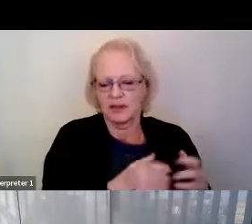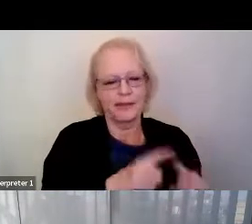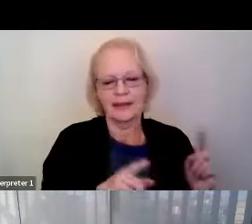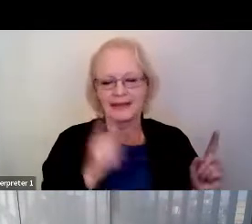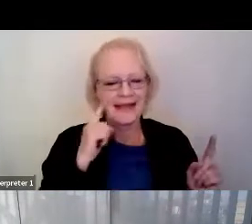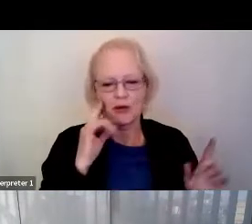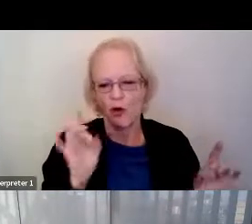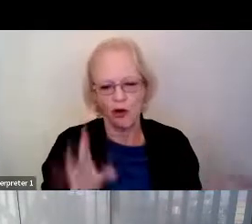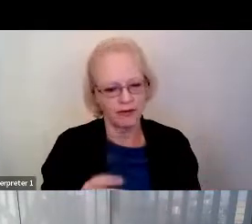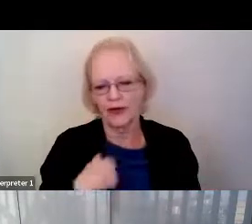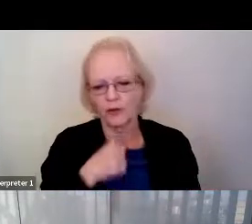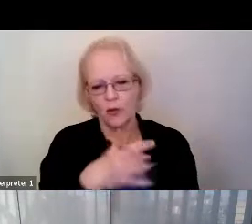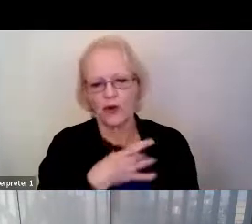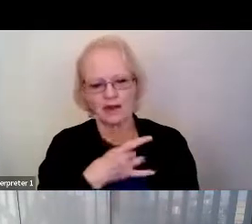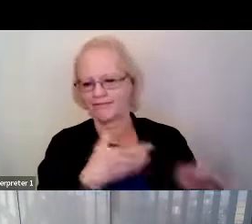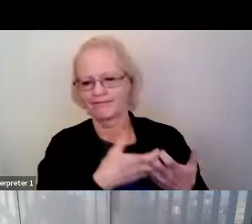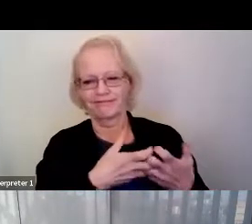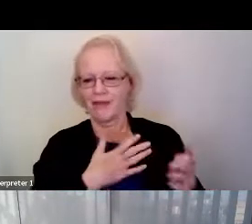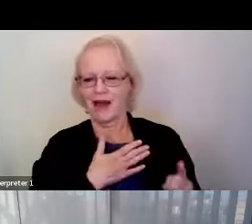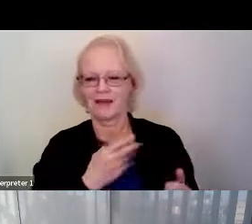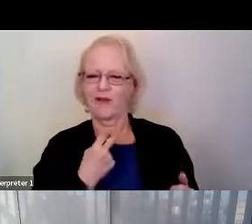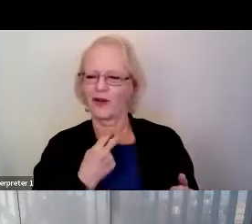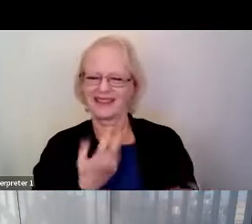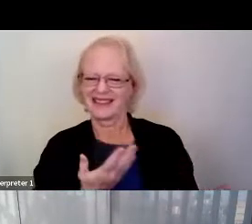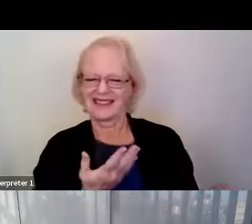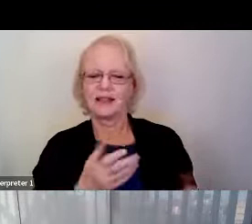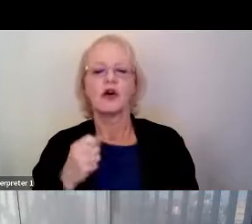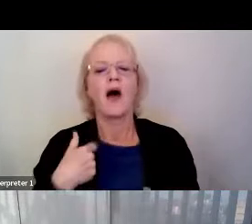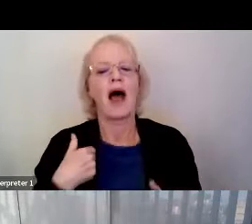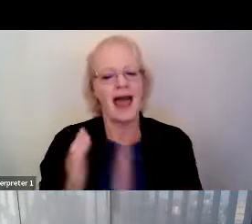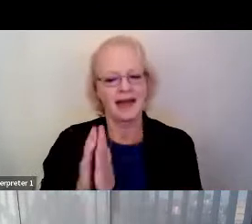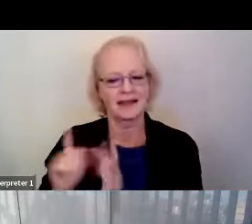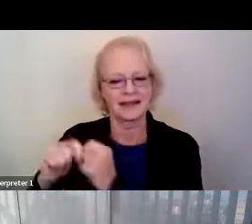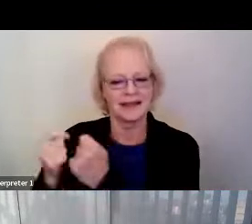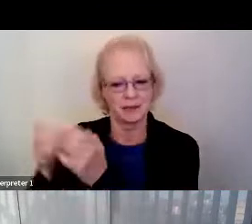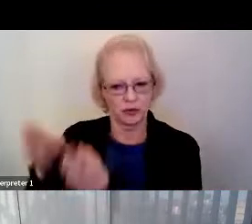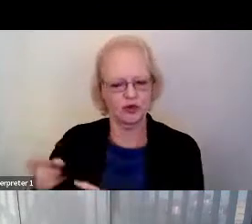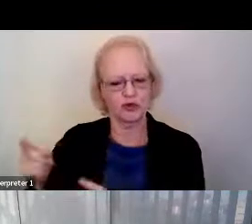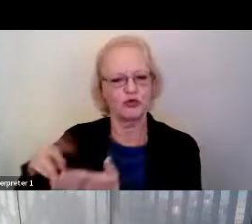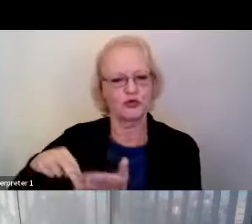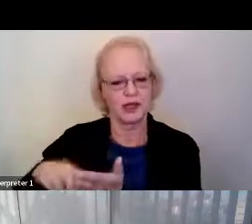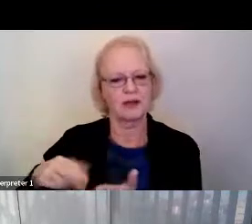I don't like it to be my voice, so I have asked one of my team members to read it for me.